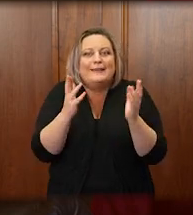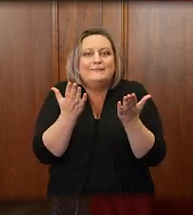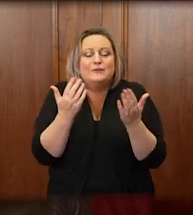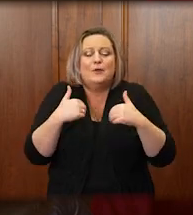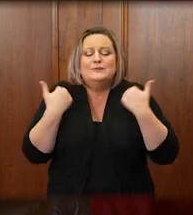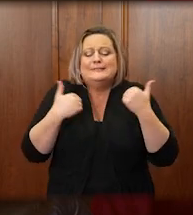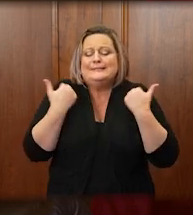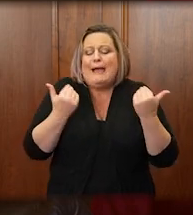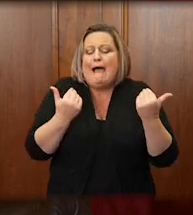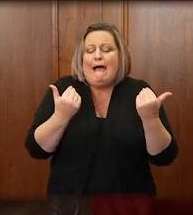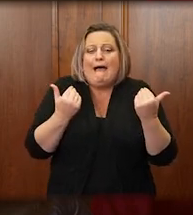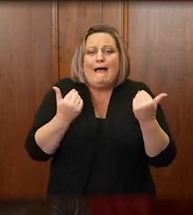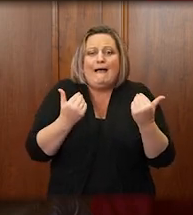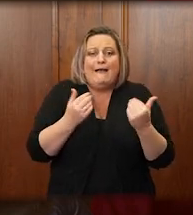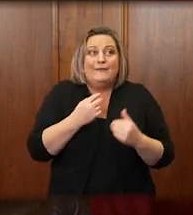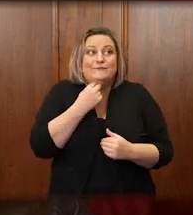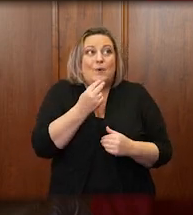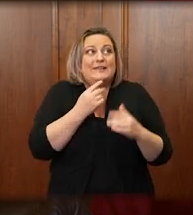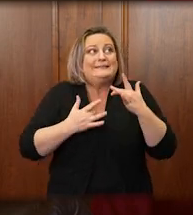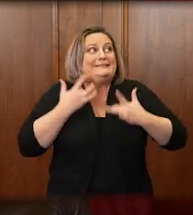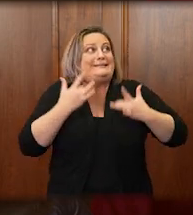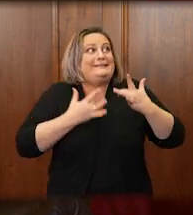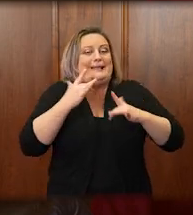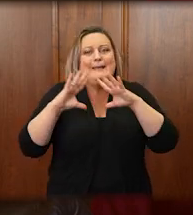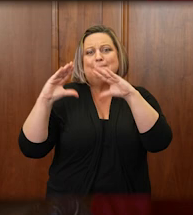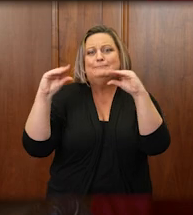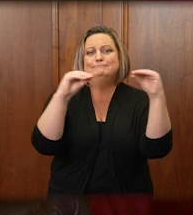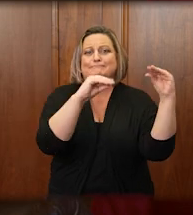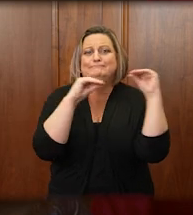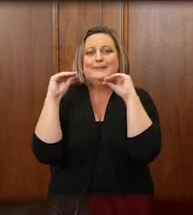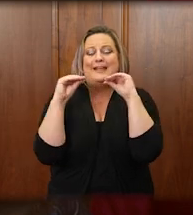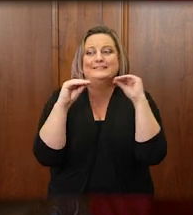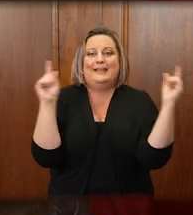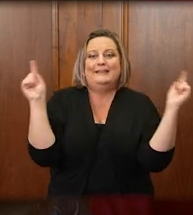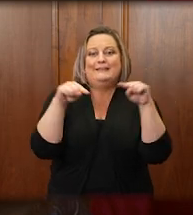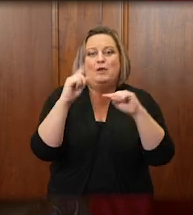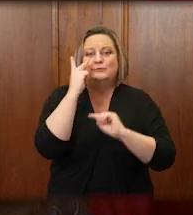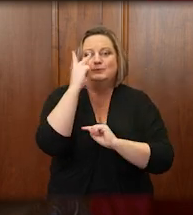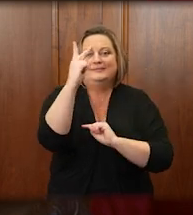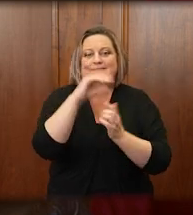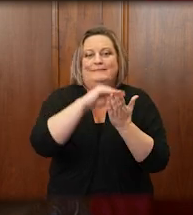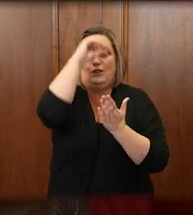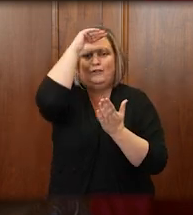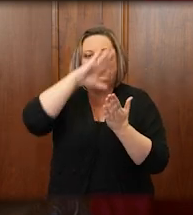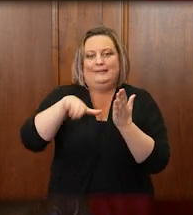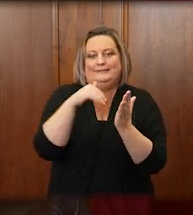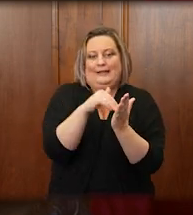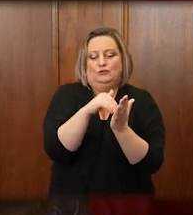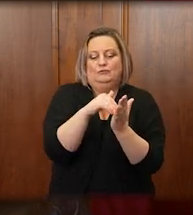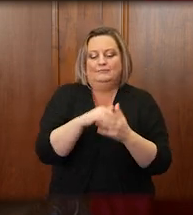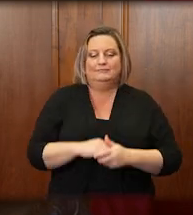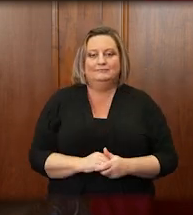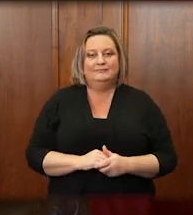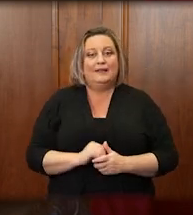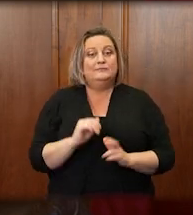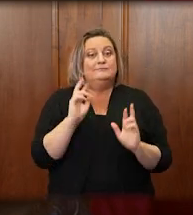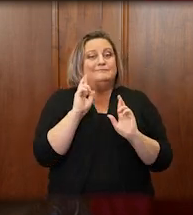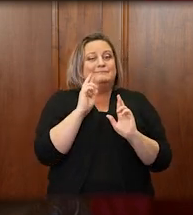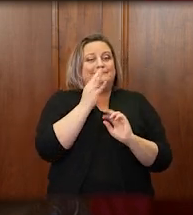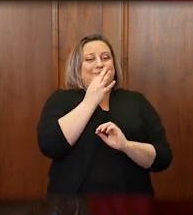shattering the silence with their excited chatter as they visit the learning center. May that day come soon.